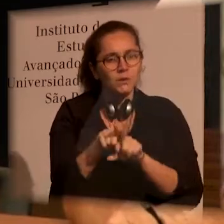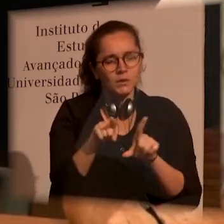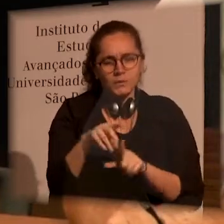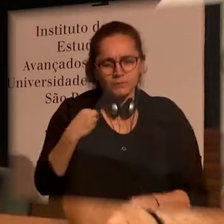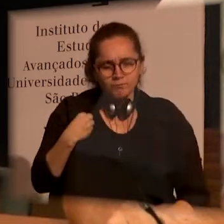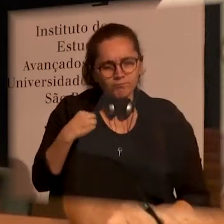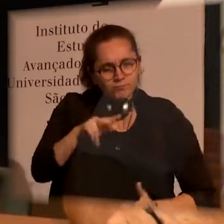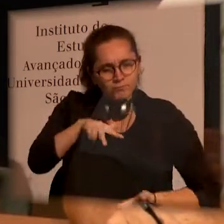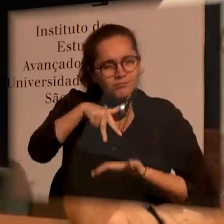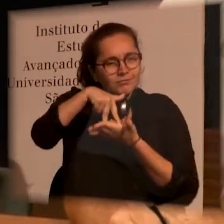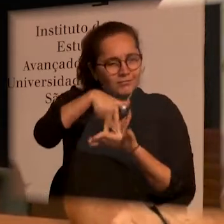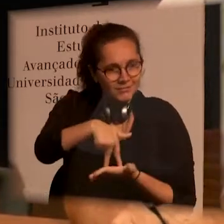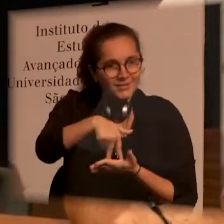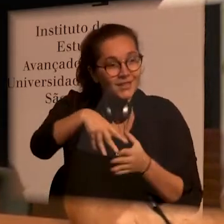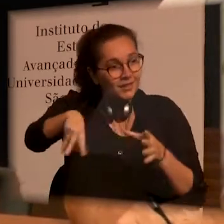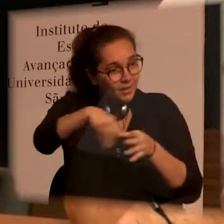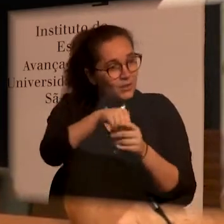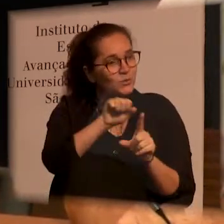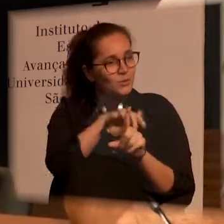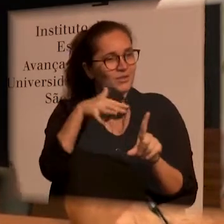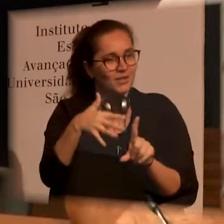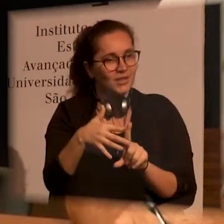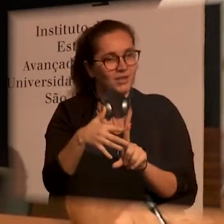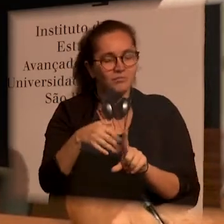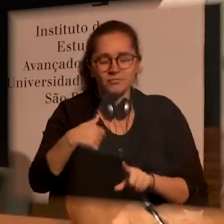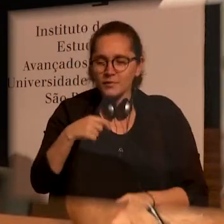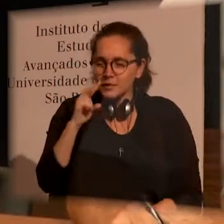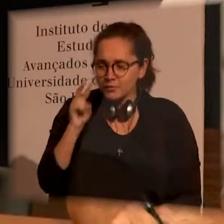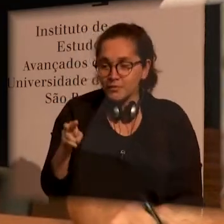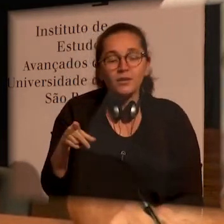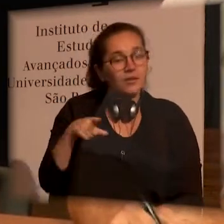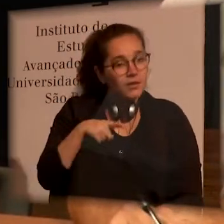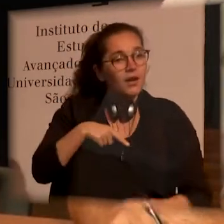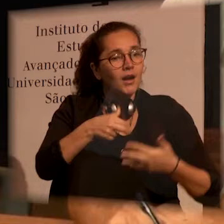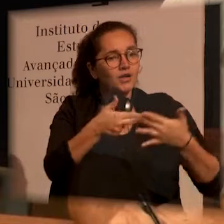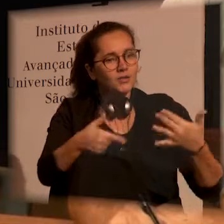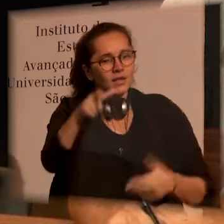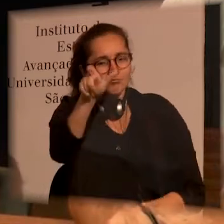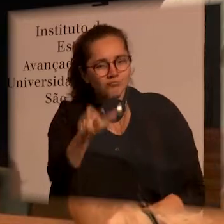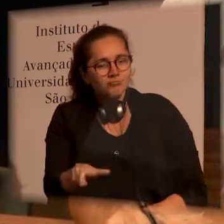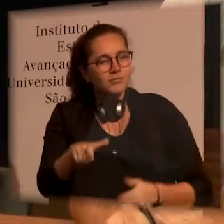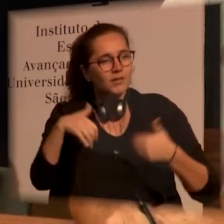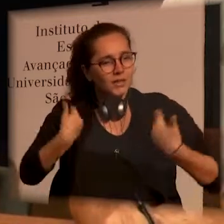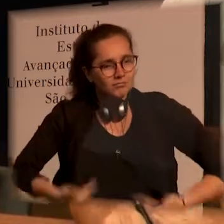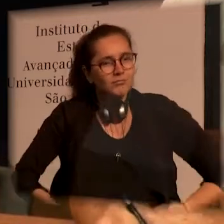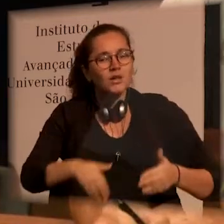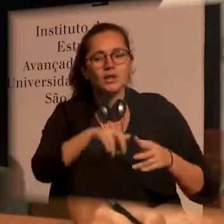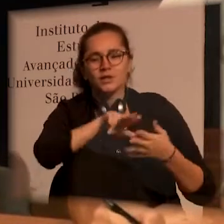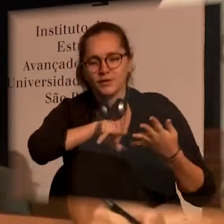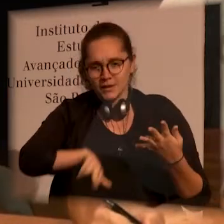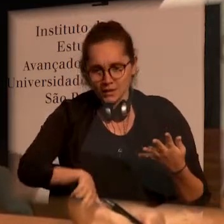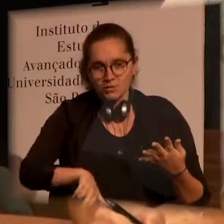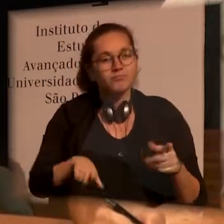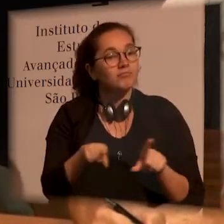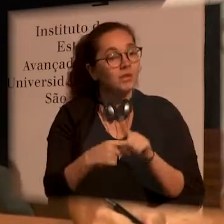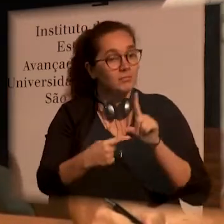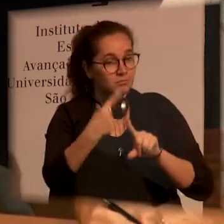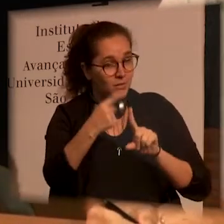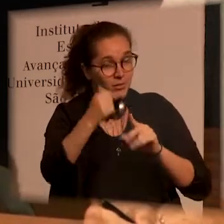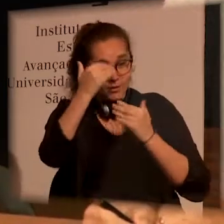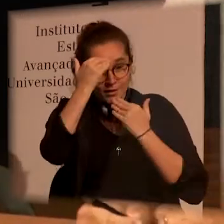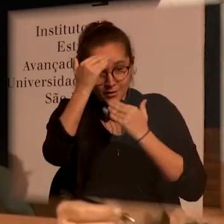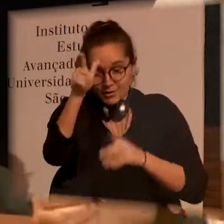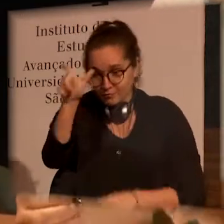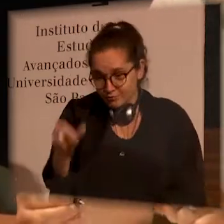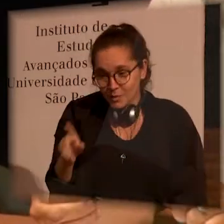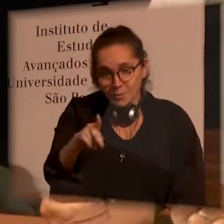of presence inside society that privileges the human diversity. So, I